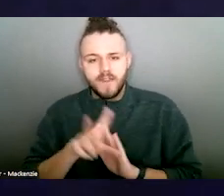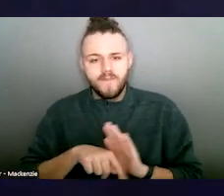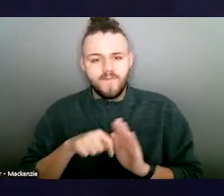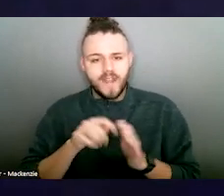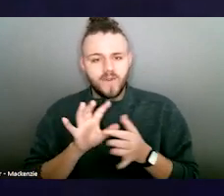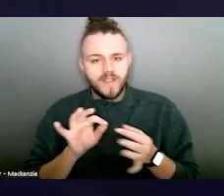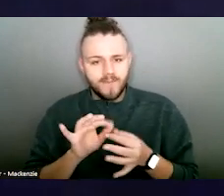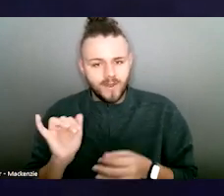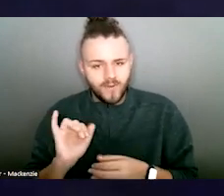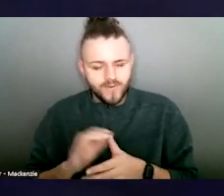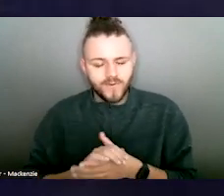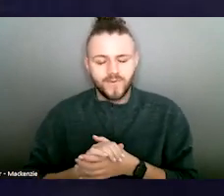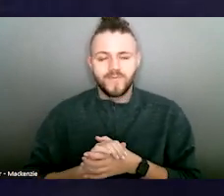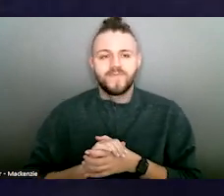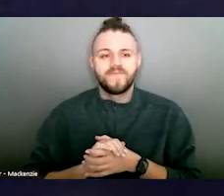statement.